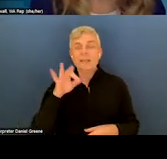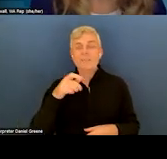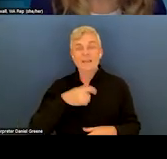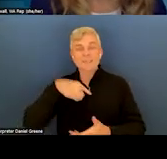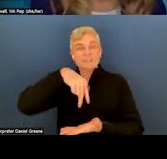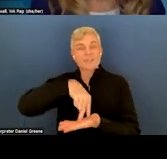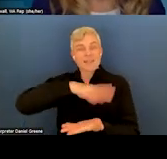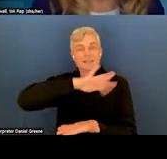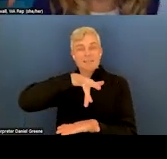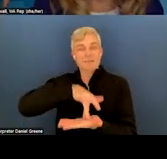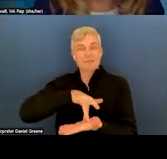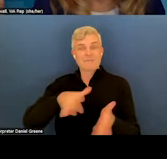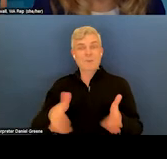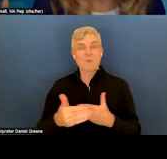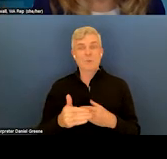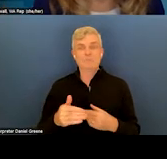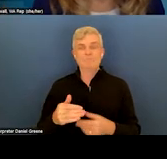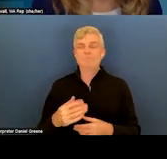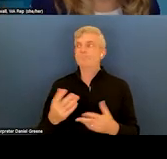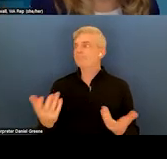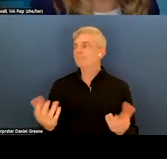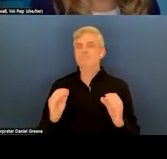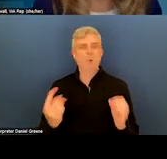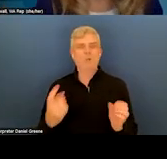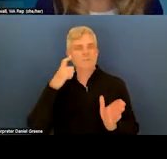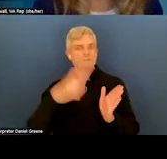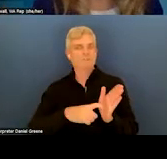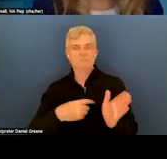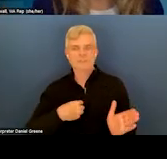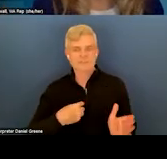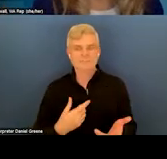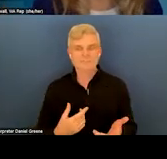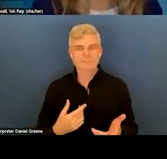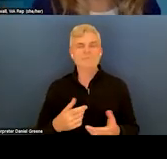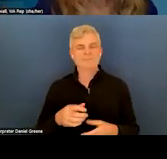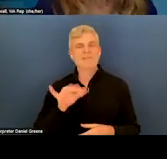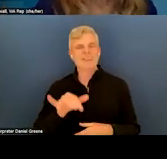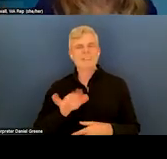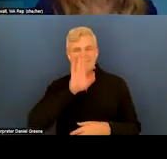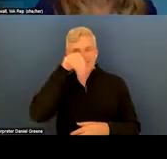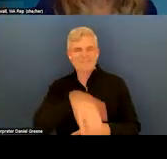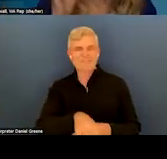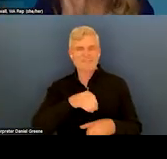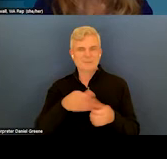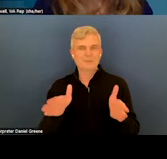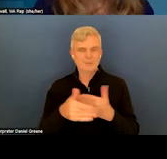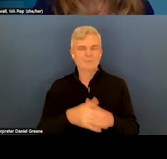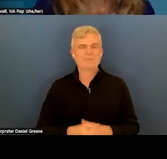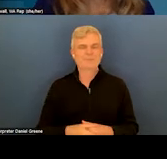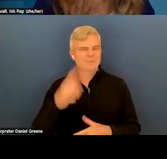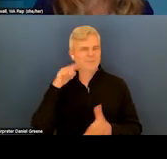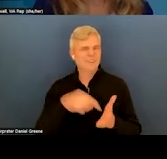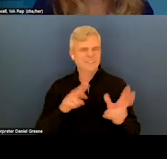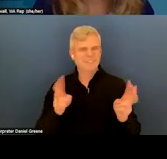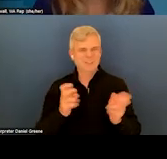acknowledges me. And so, again, I think that's kind of the elephant in the room of this issue. Okay, so your last song, and I'm going to give you the